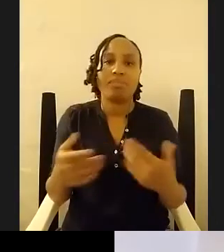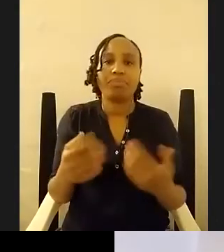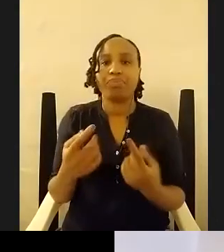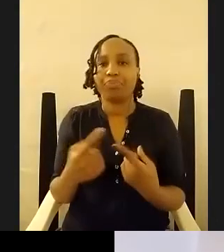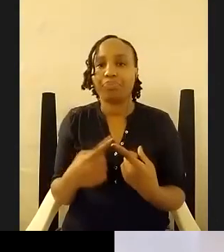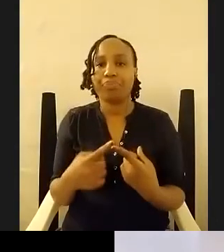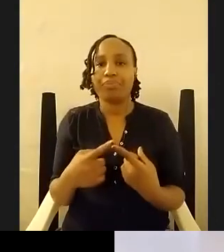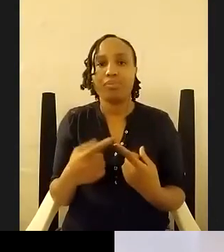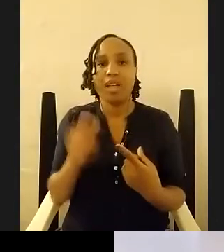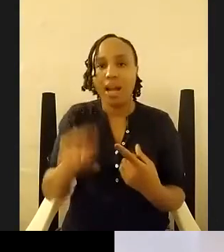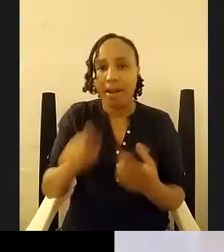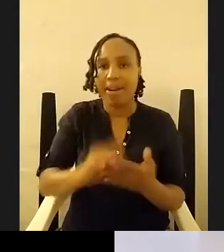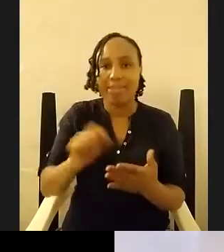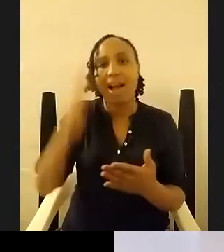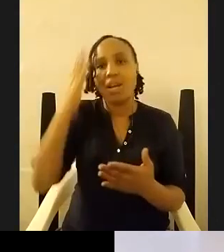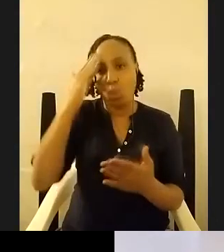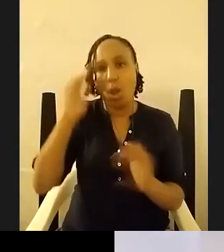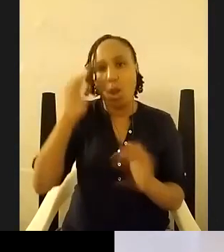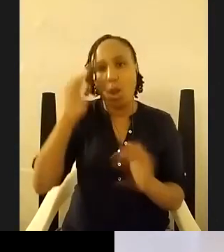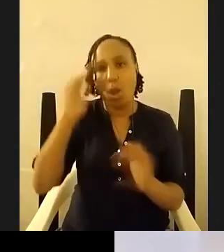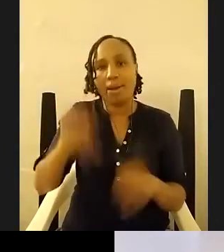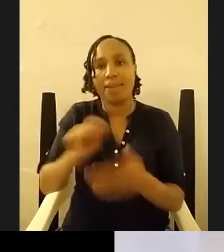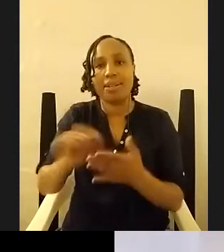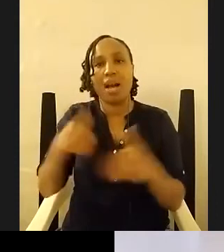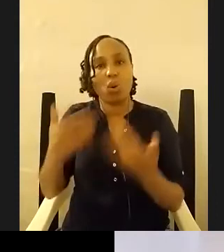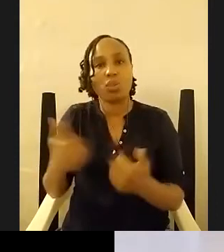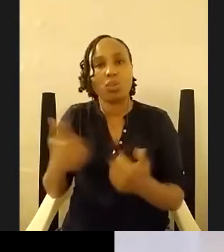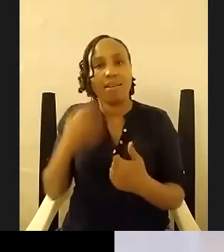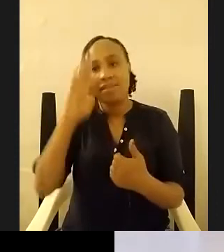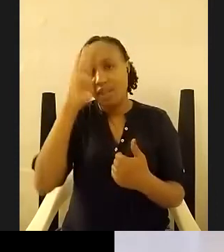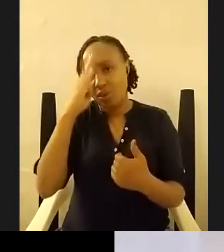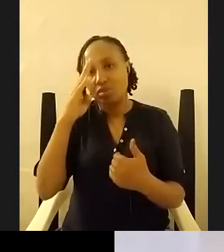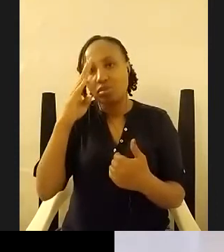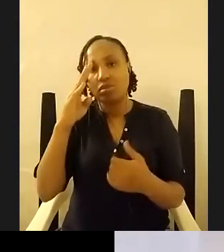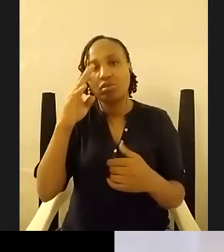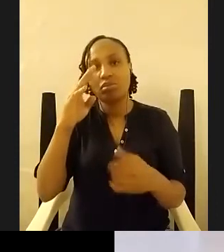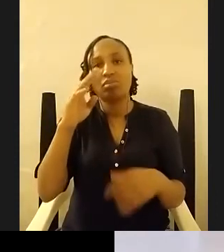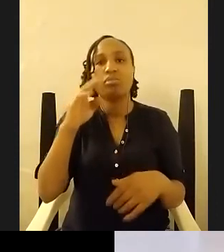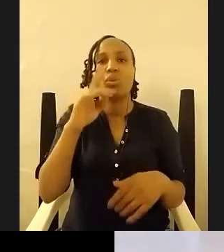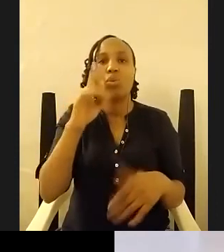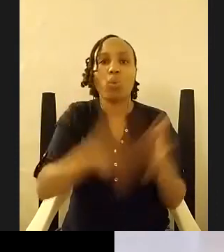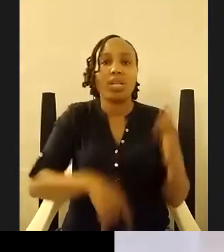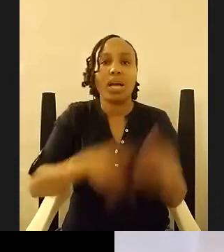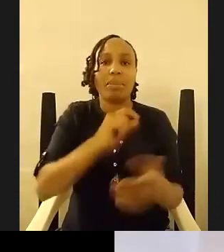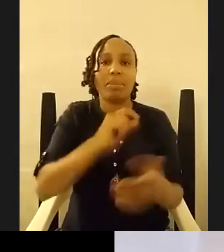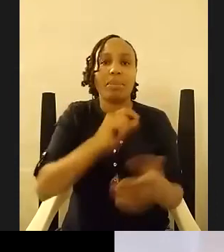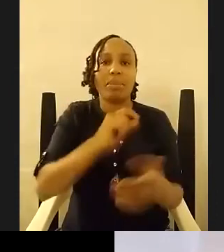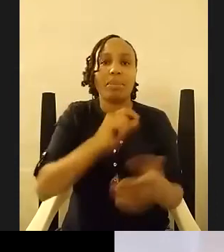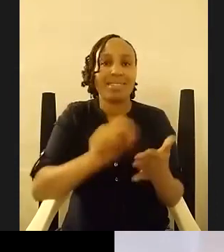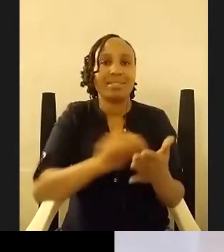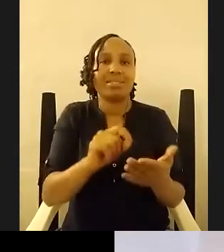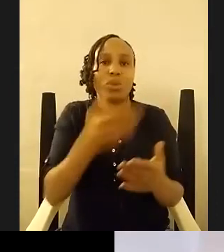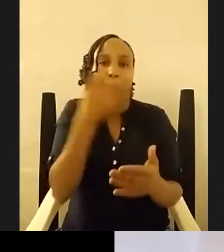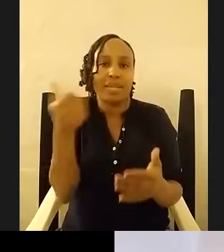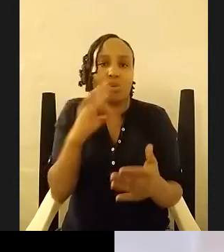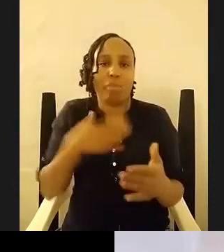can i always have doubts about whether what i can write i am doing it maybe to the best of my ability yeah or whether i've